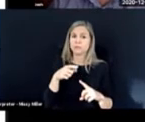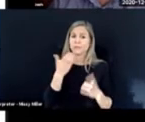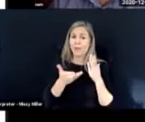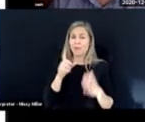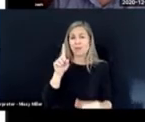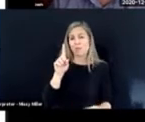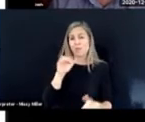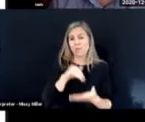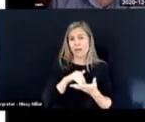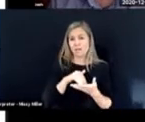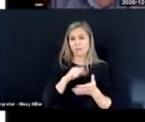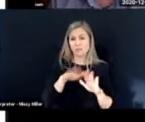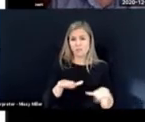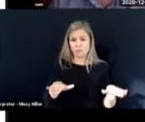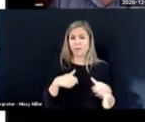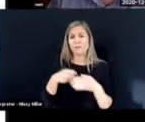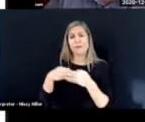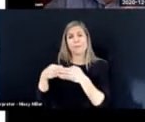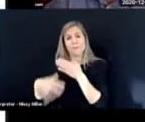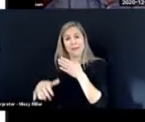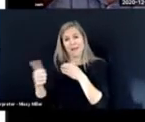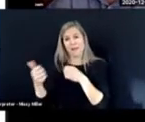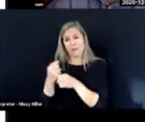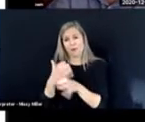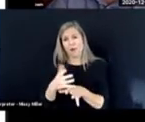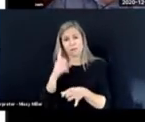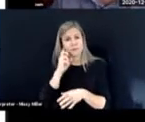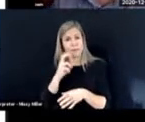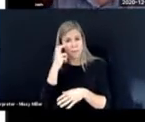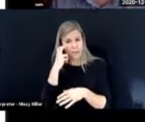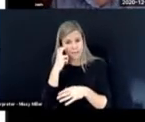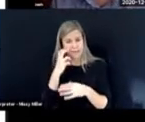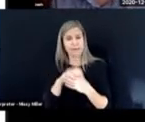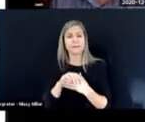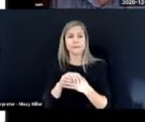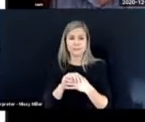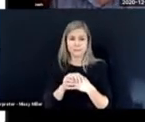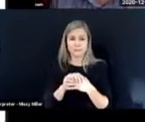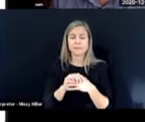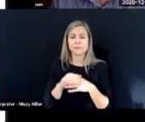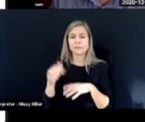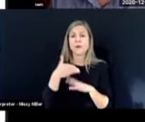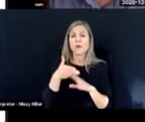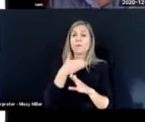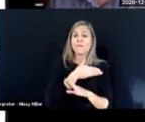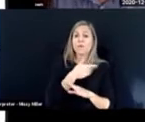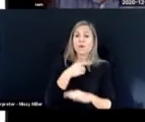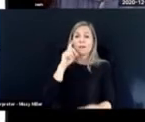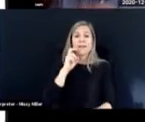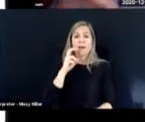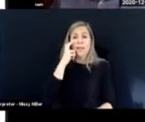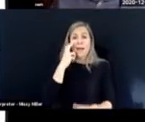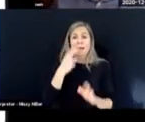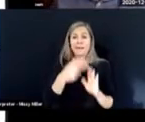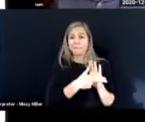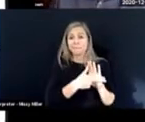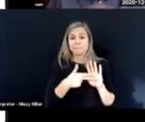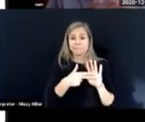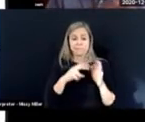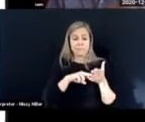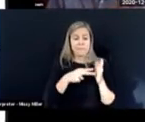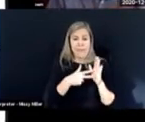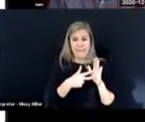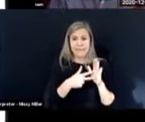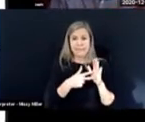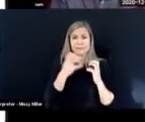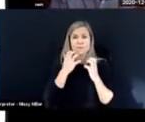,000 children. But there were many, many other etiologies, as you can see. So the days when deaf-blindness